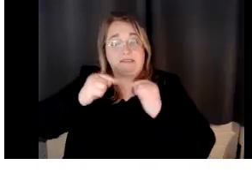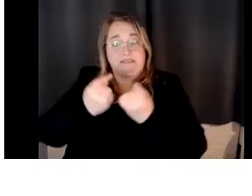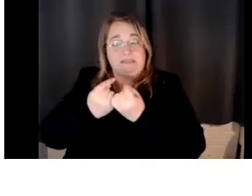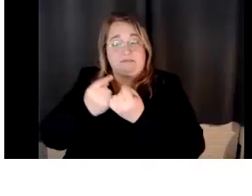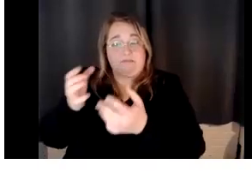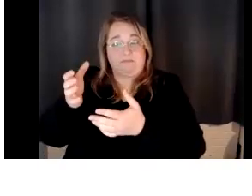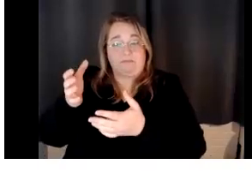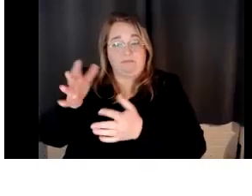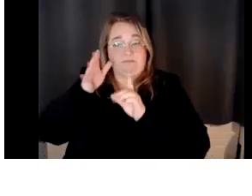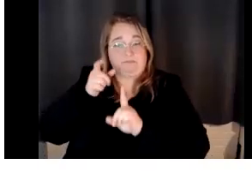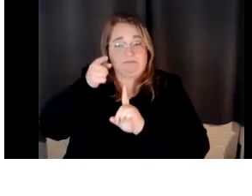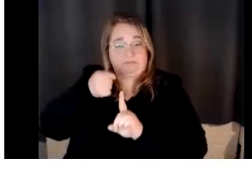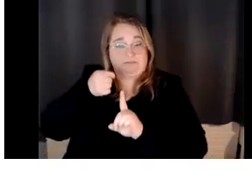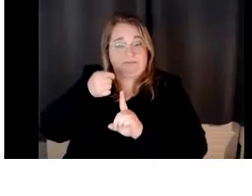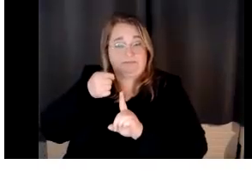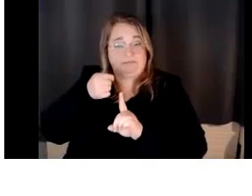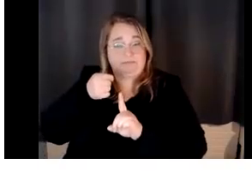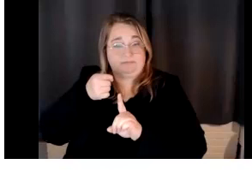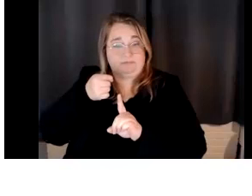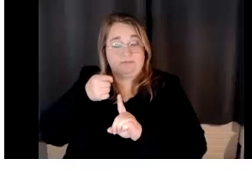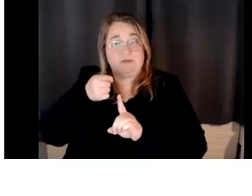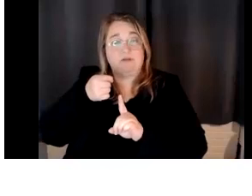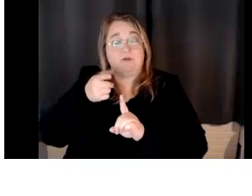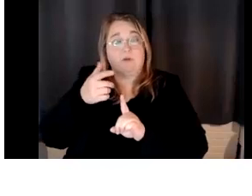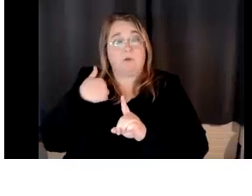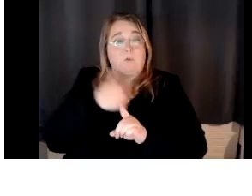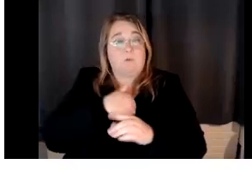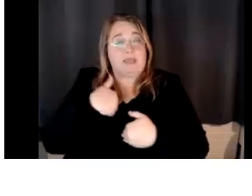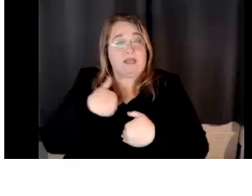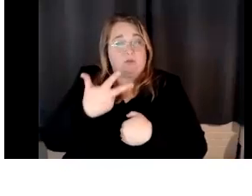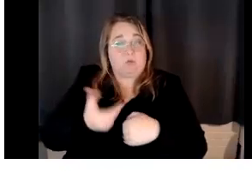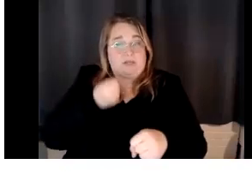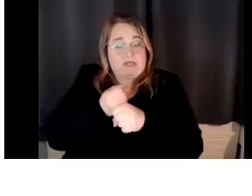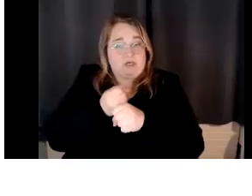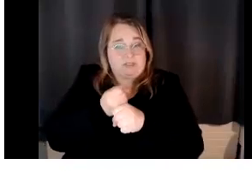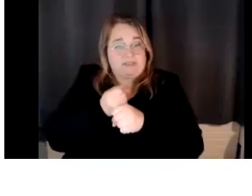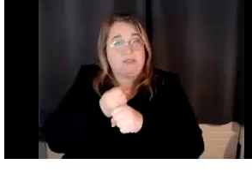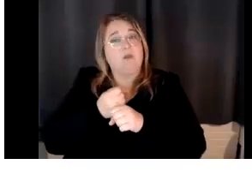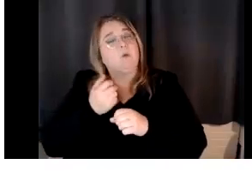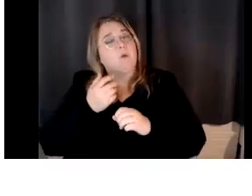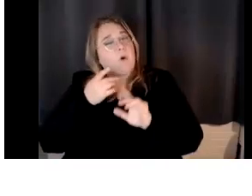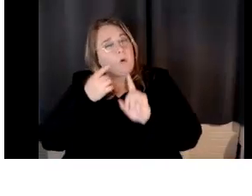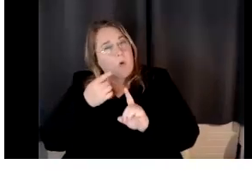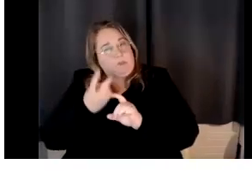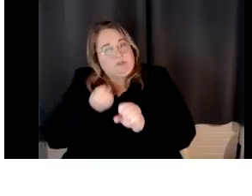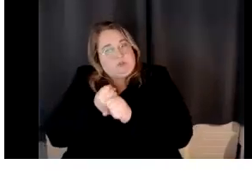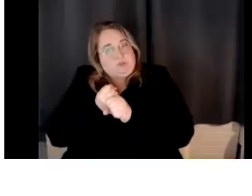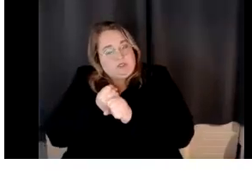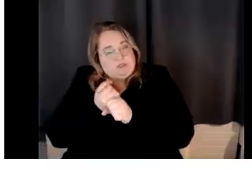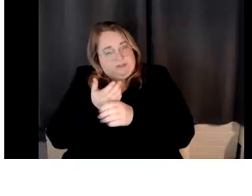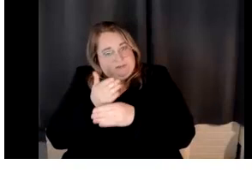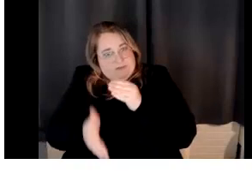in, we have three years, I think we want to do this in two years. We want to produce not only a textbook,